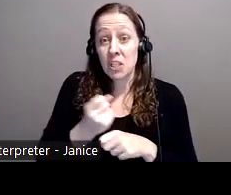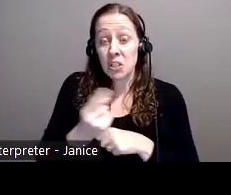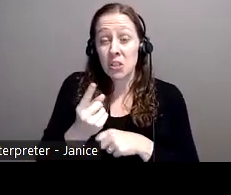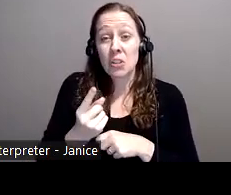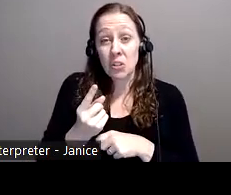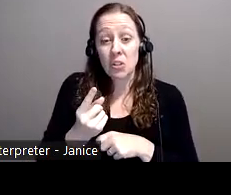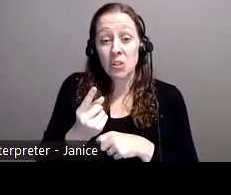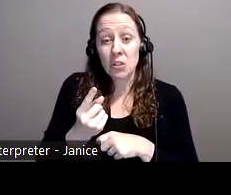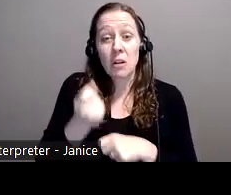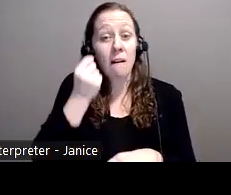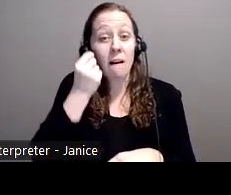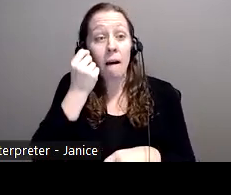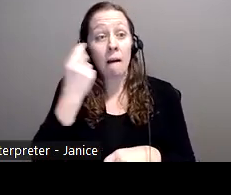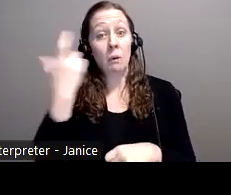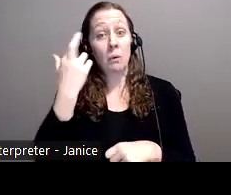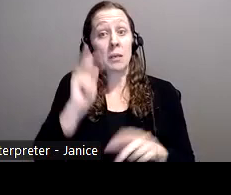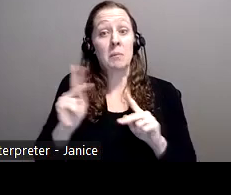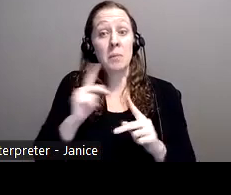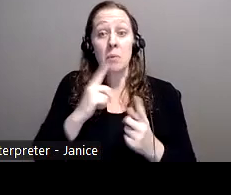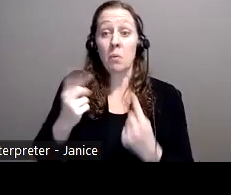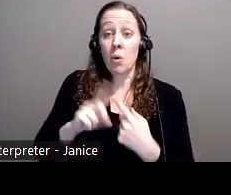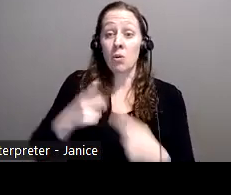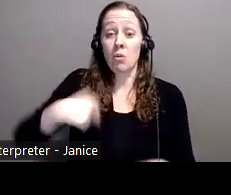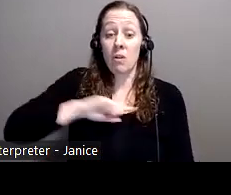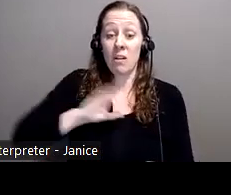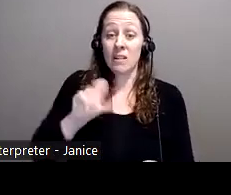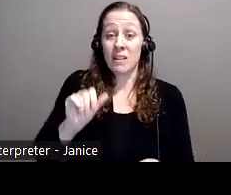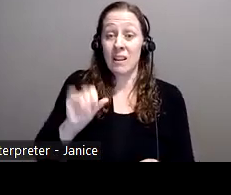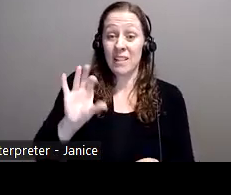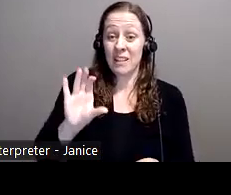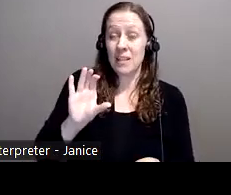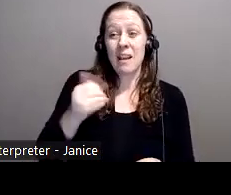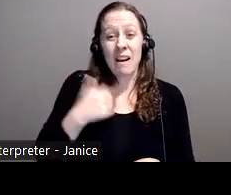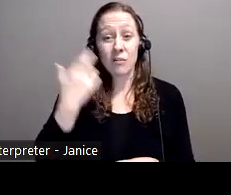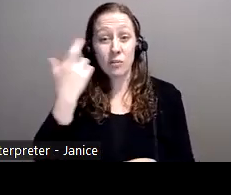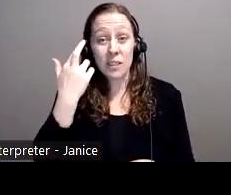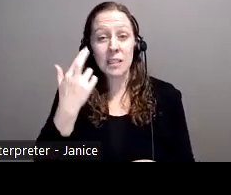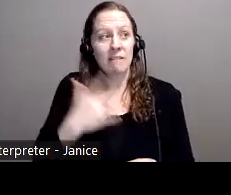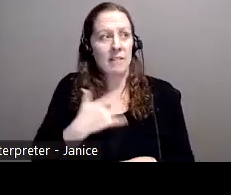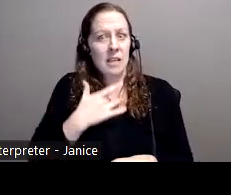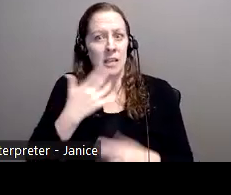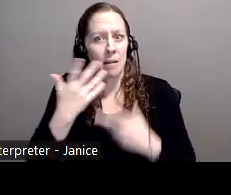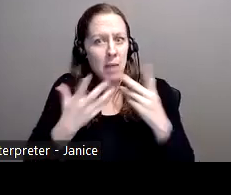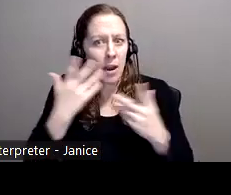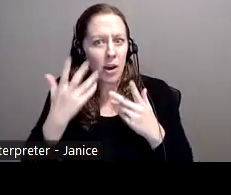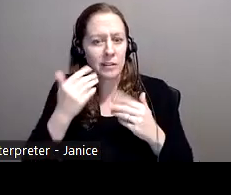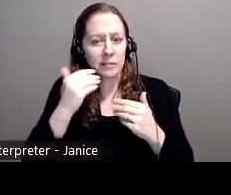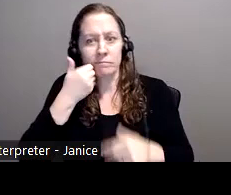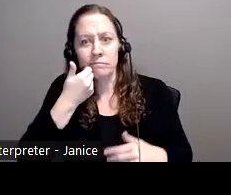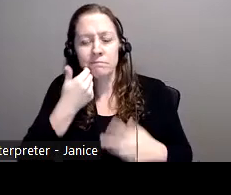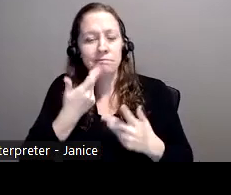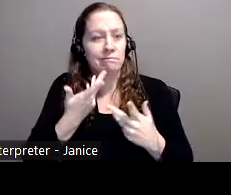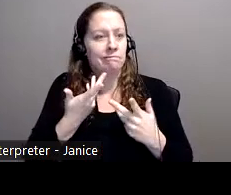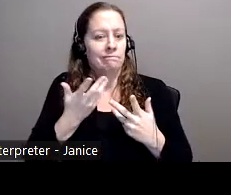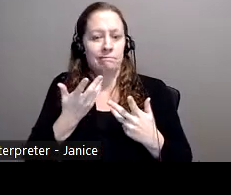are reluctant or don't report to the Canadian Anti-Fraud Centre. So, it could be that they feel ashamed and embarrassed of what happened and they